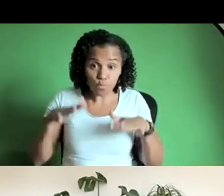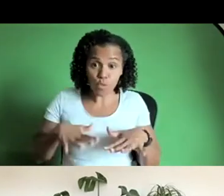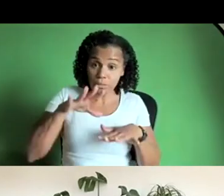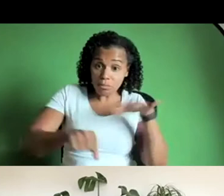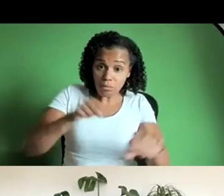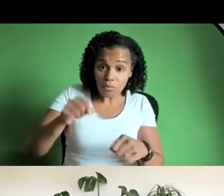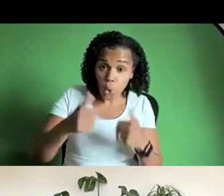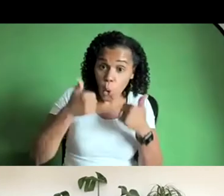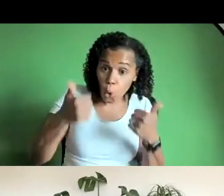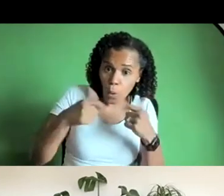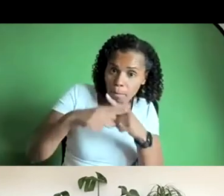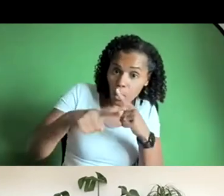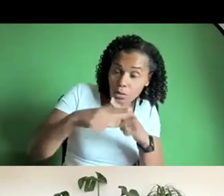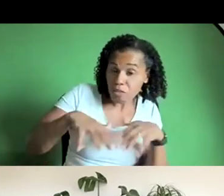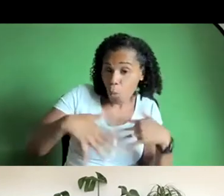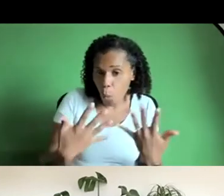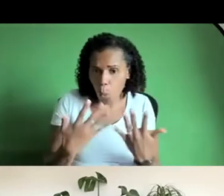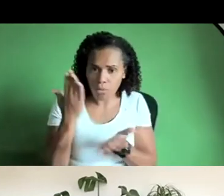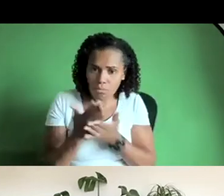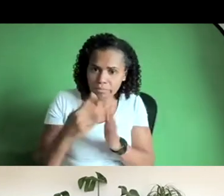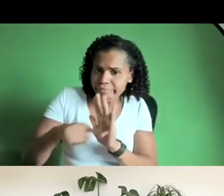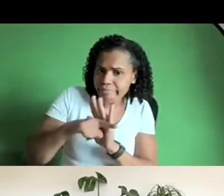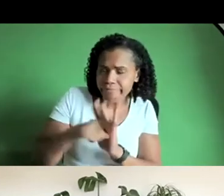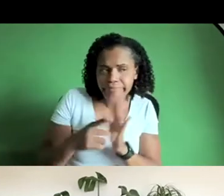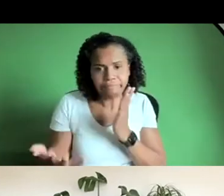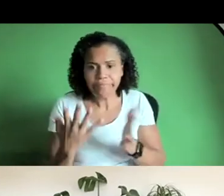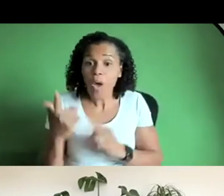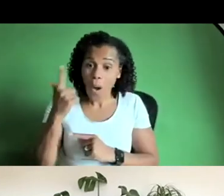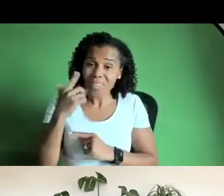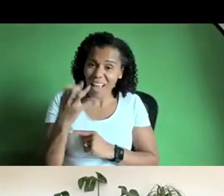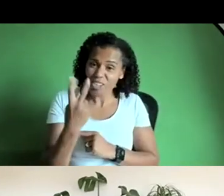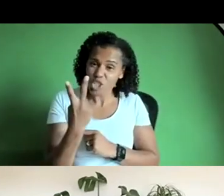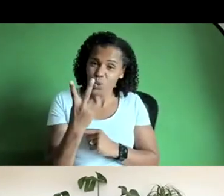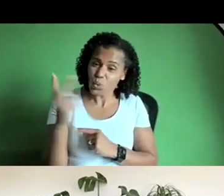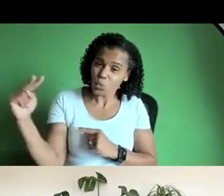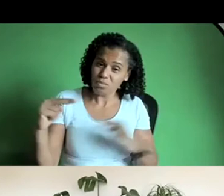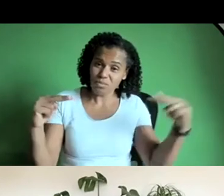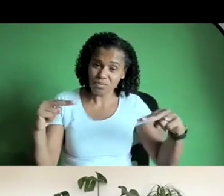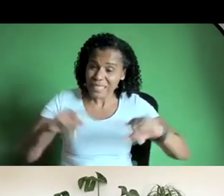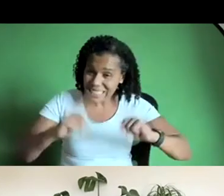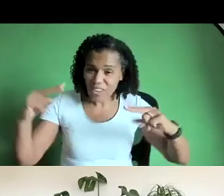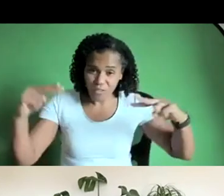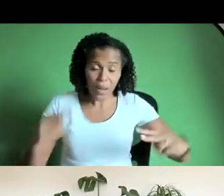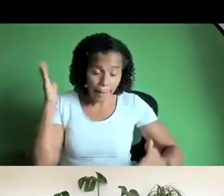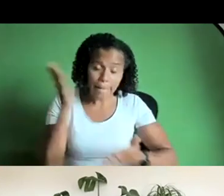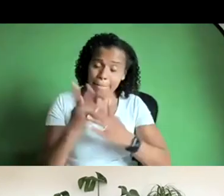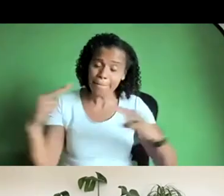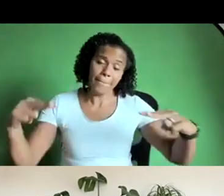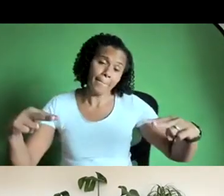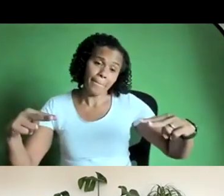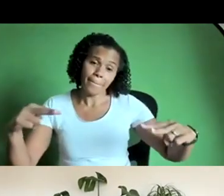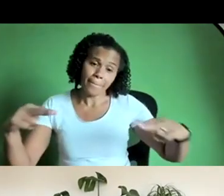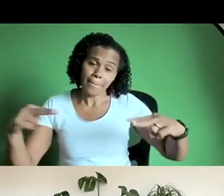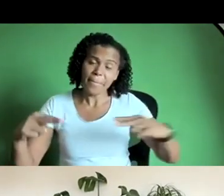which i suppose is a question that will split opinion but you know but this is like the joy in it